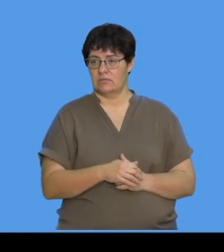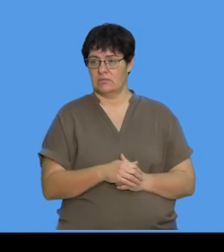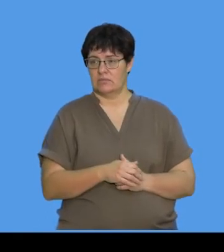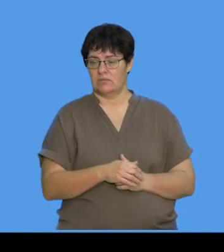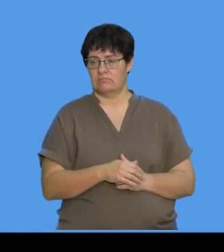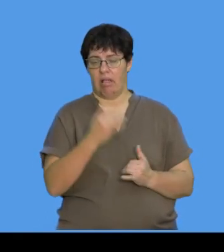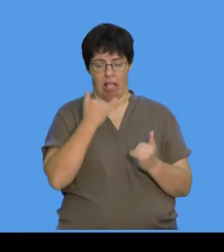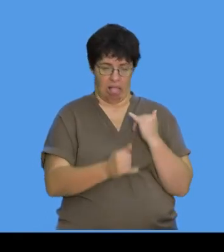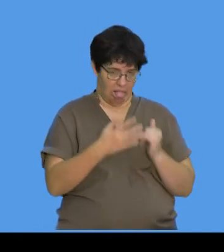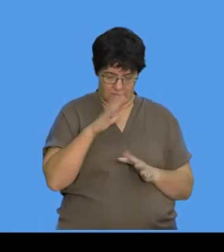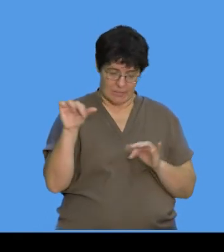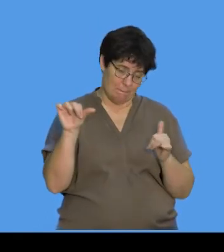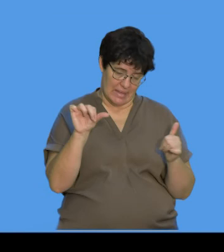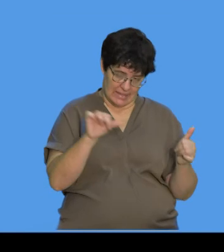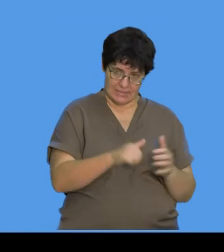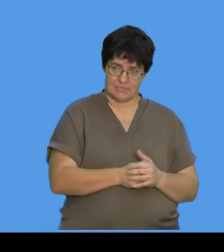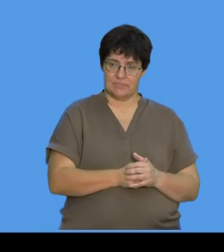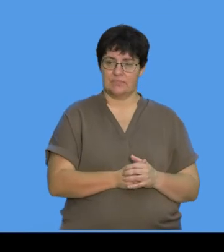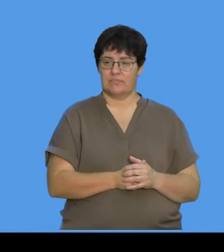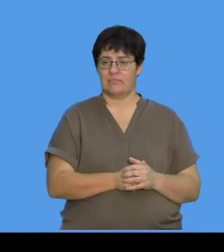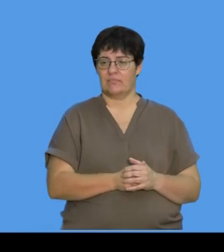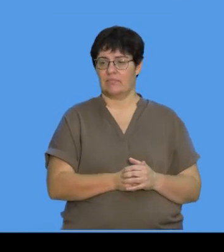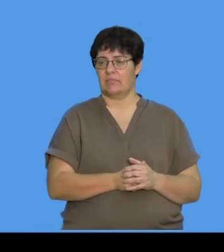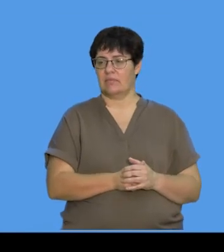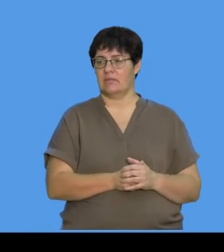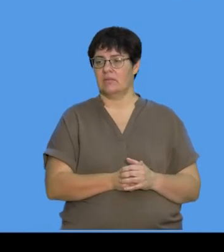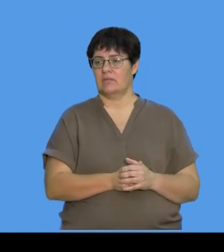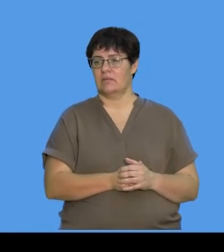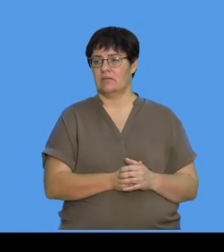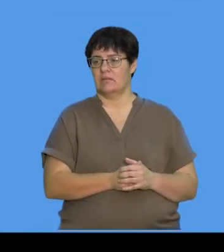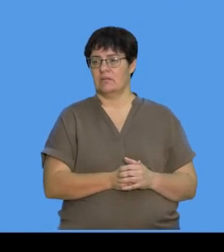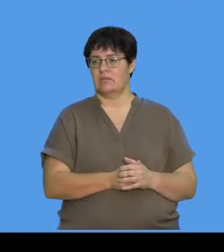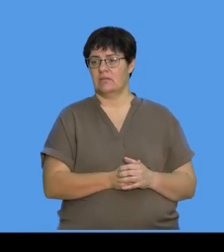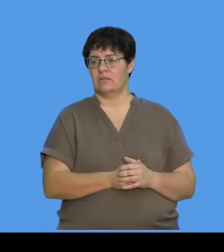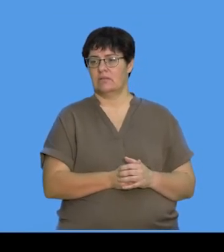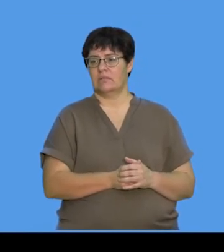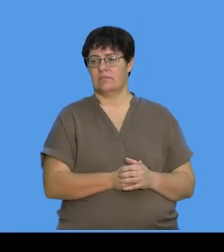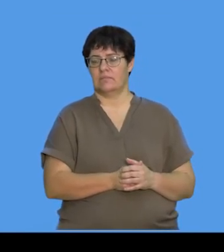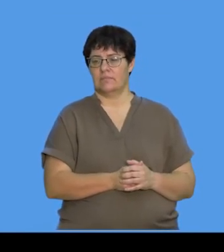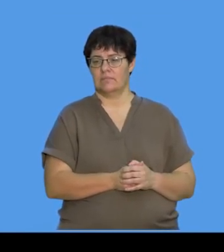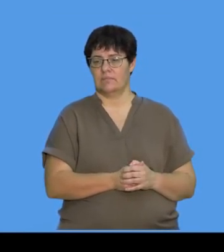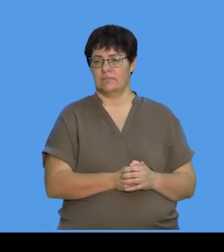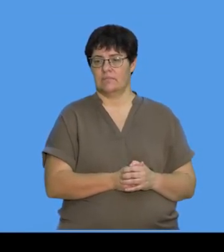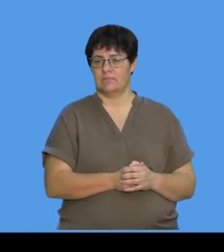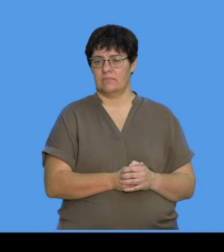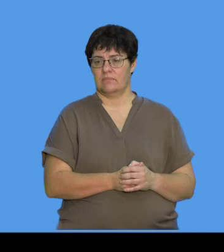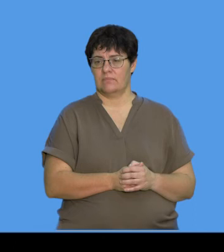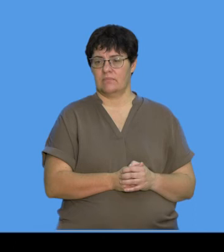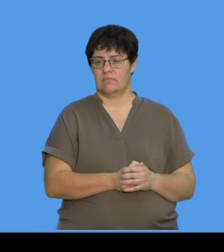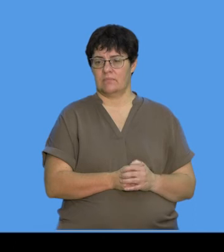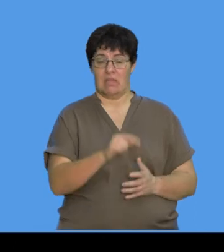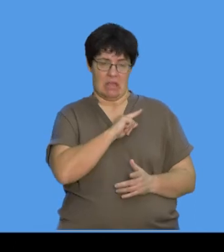let's go back to that. Take that out. And there's a reason why I don't teach math.